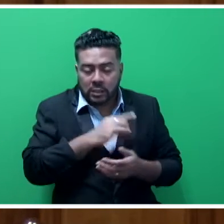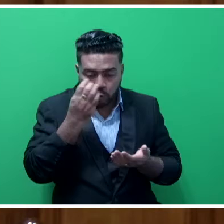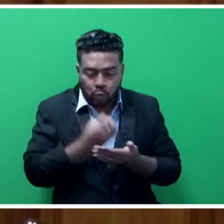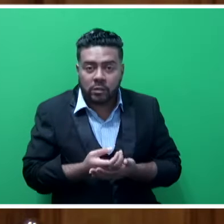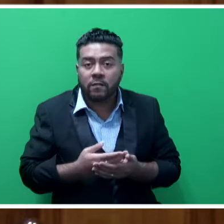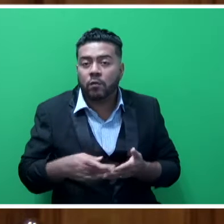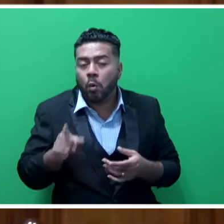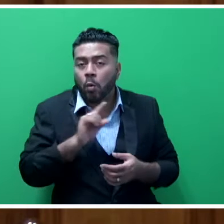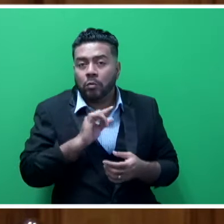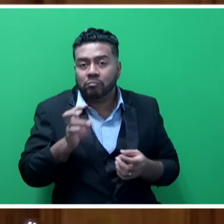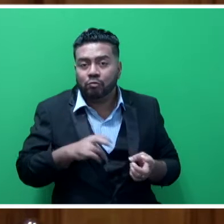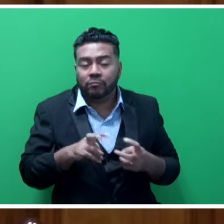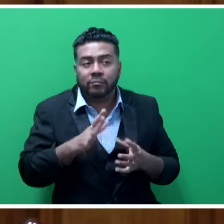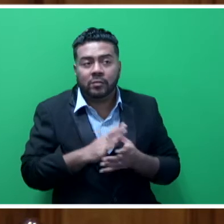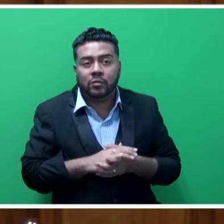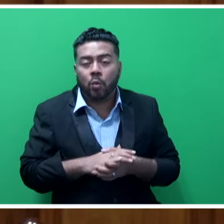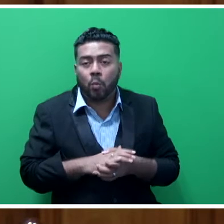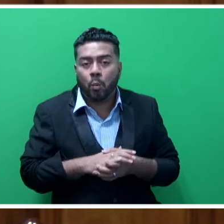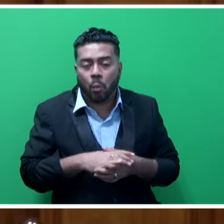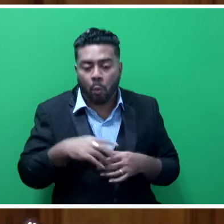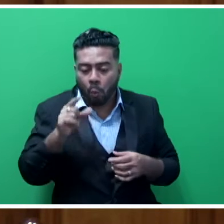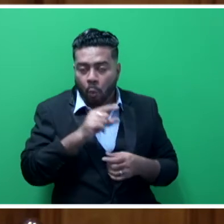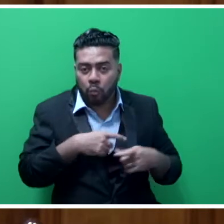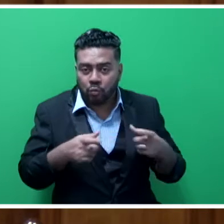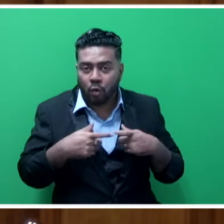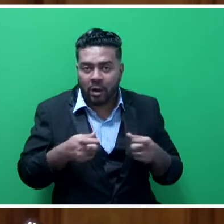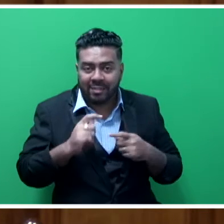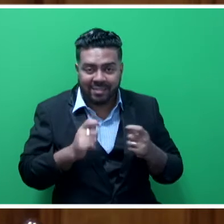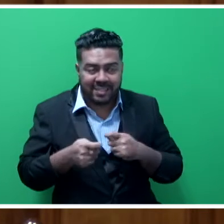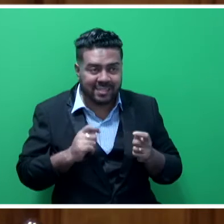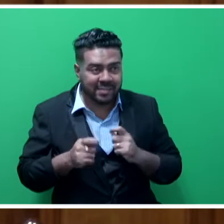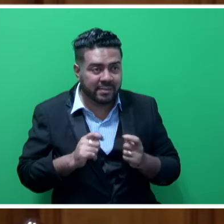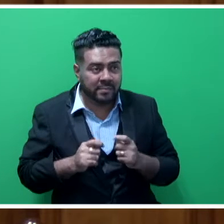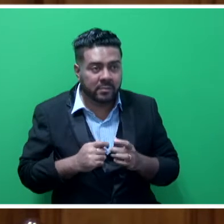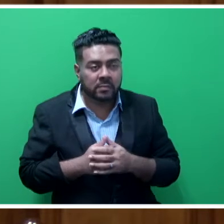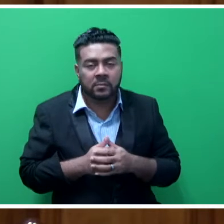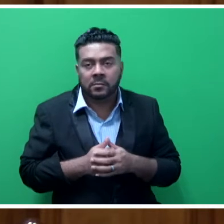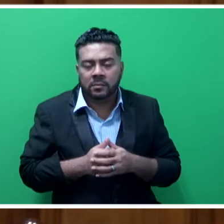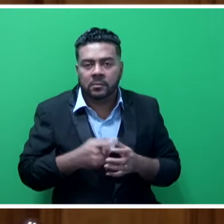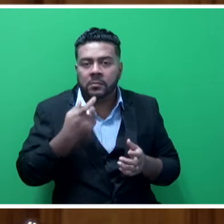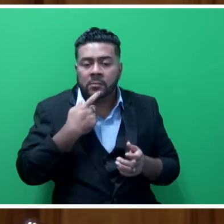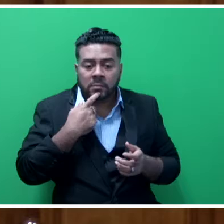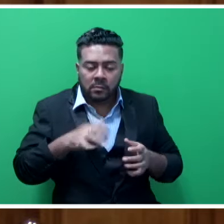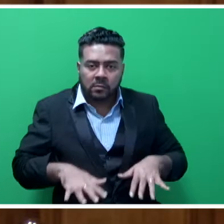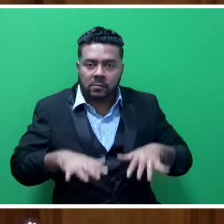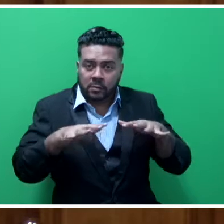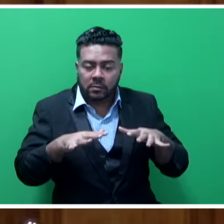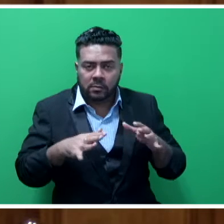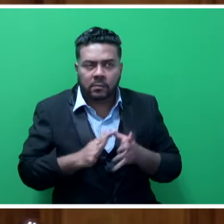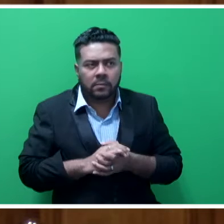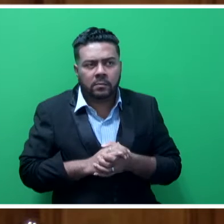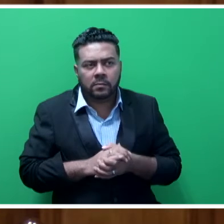management, for quality control and testing, for clearing and grubbing, rock fill, stabilisation of earthwork materials,